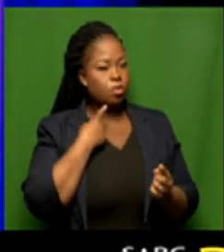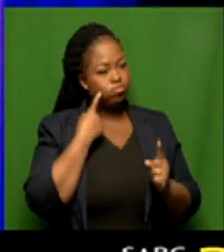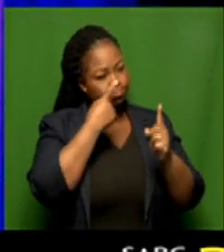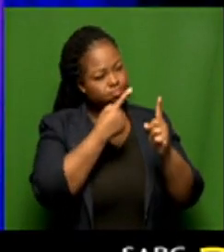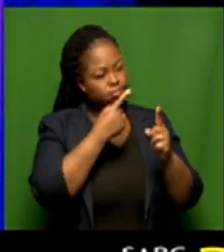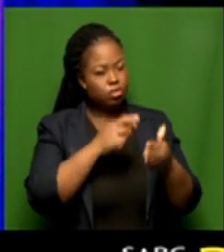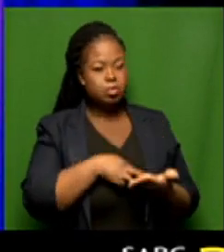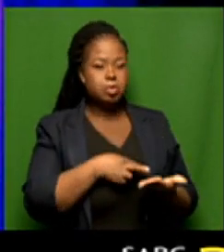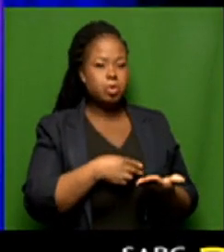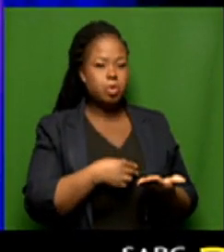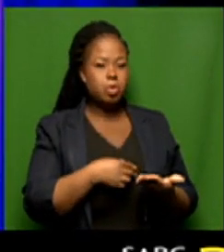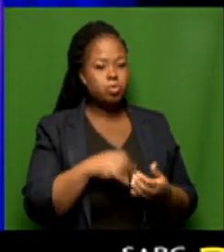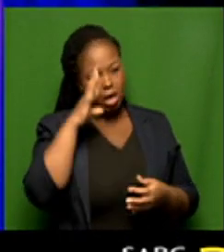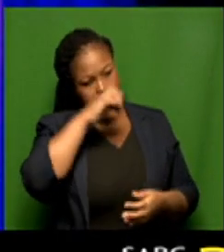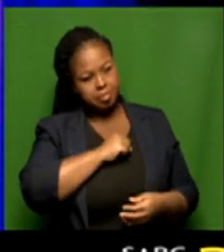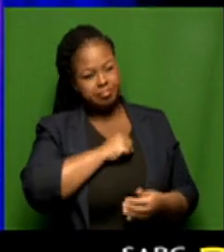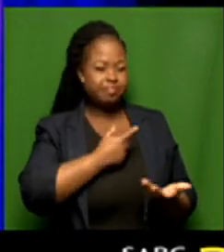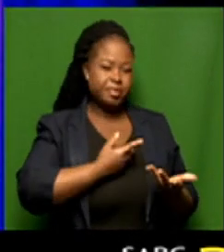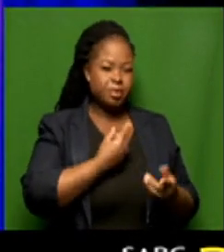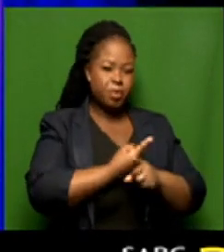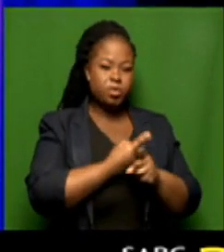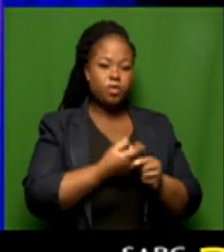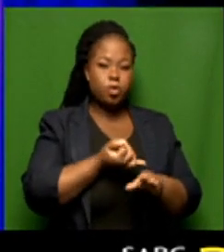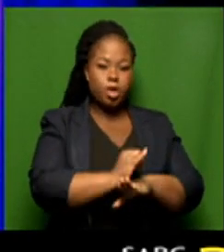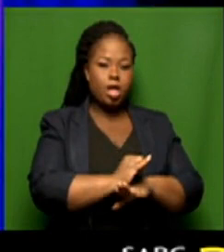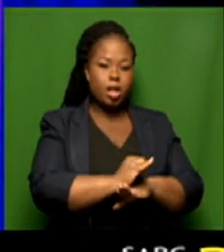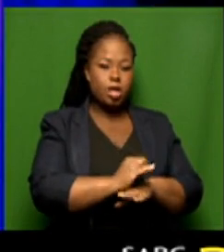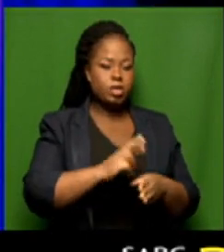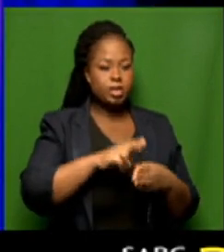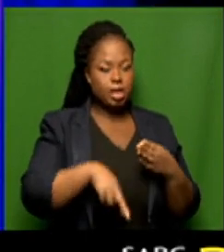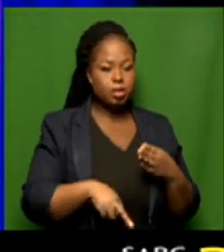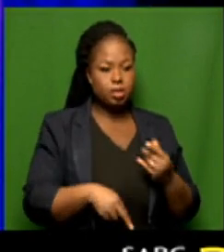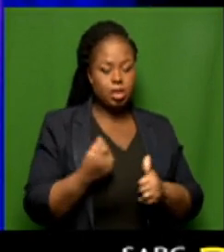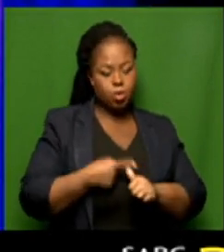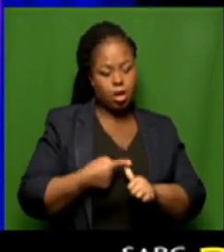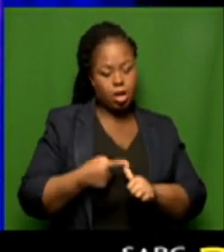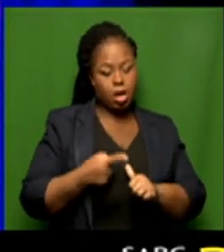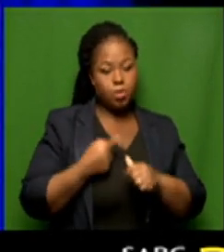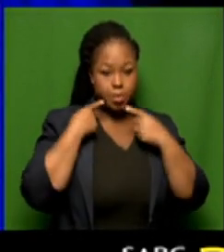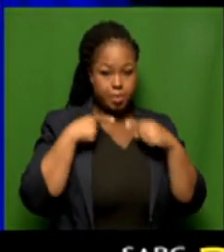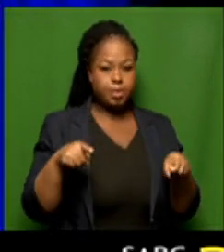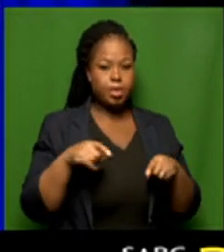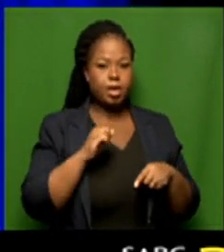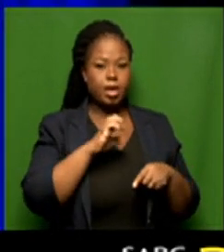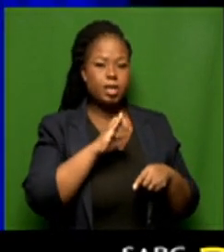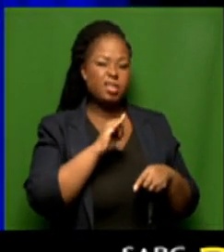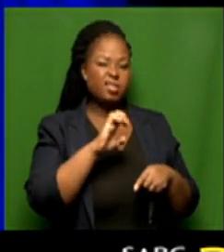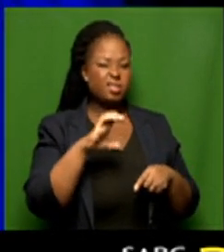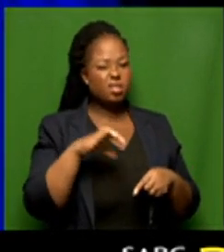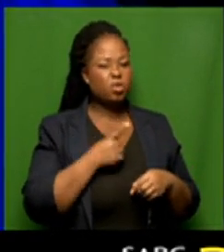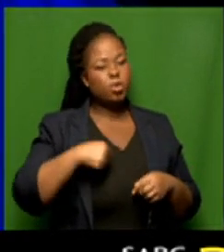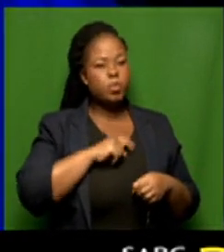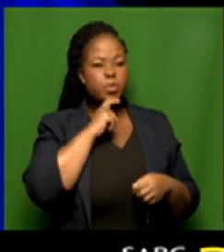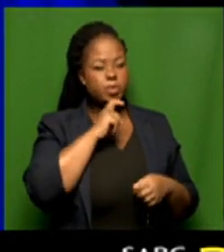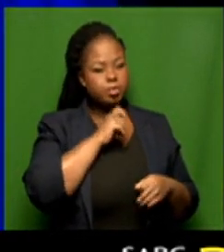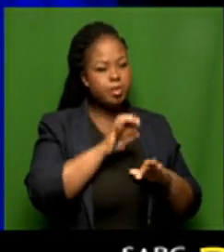based on early results that come in and are counted and declared by the IEC. So, we use about 5